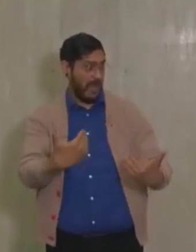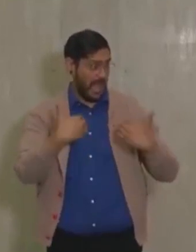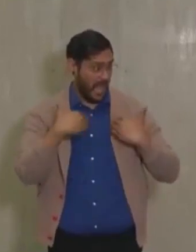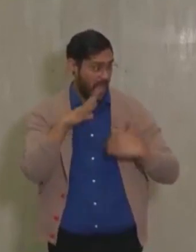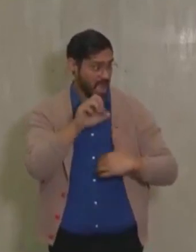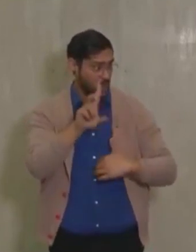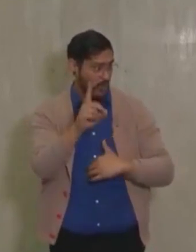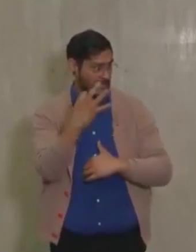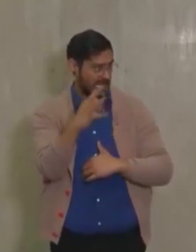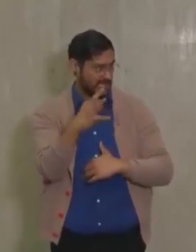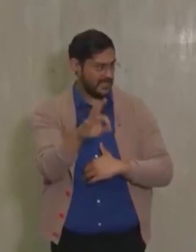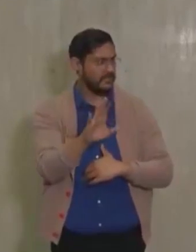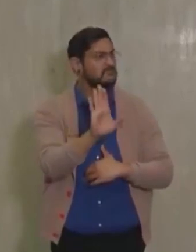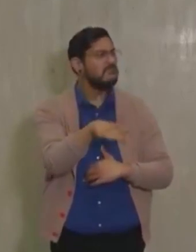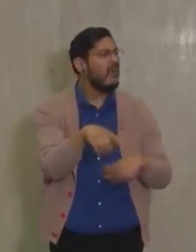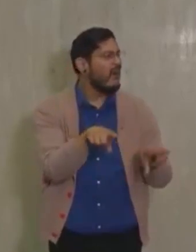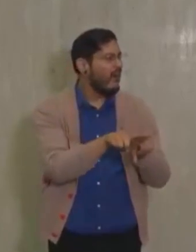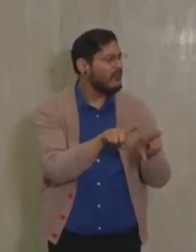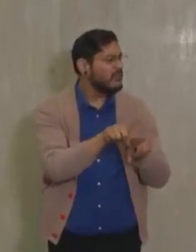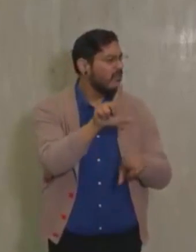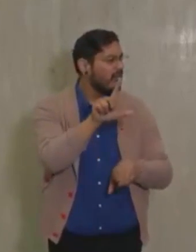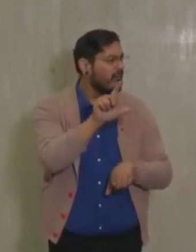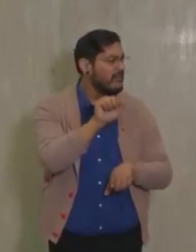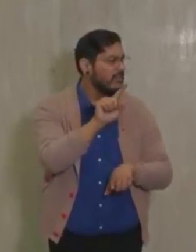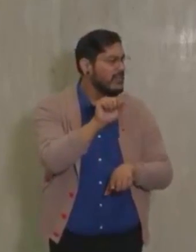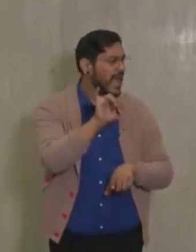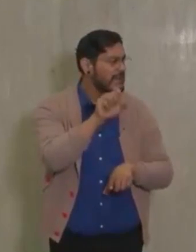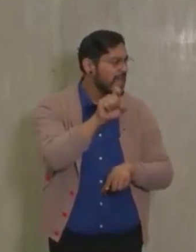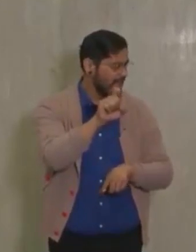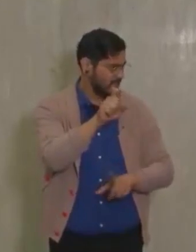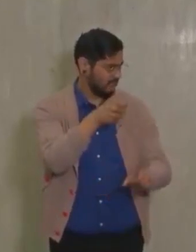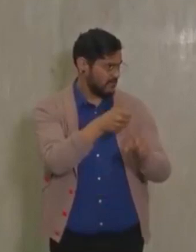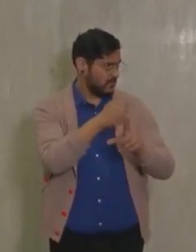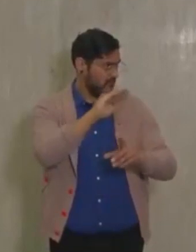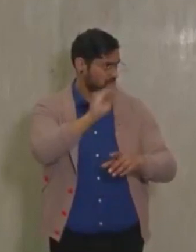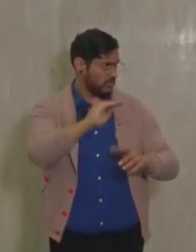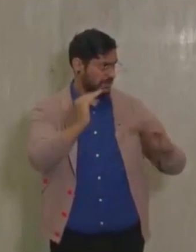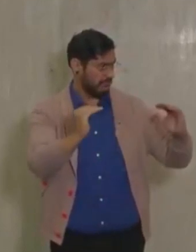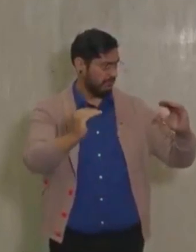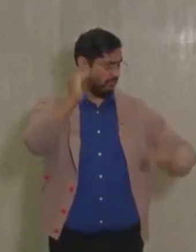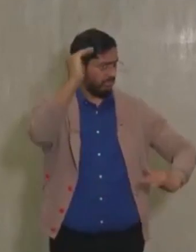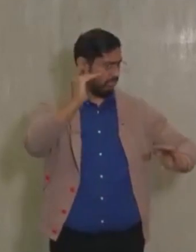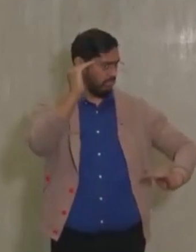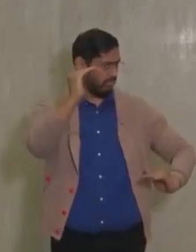Latinx shows such a disproportionately low percentage. Thank you.